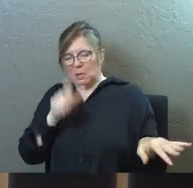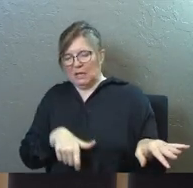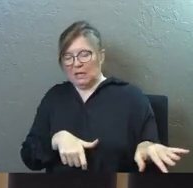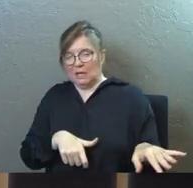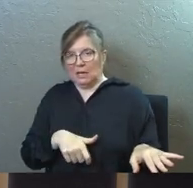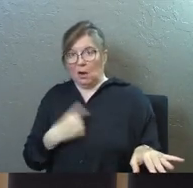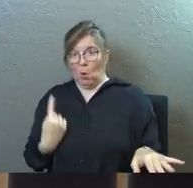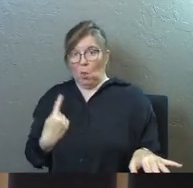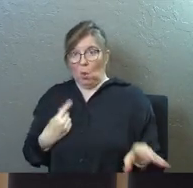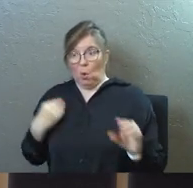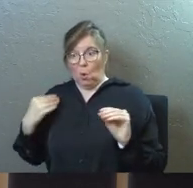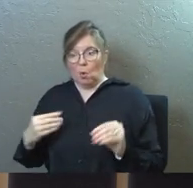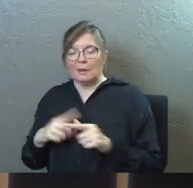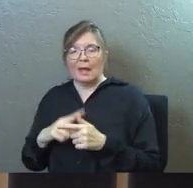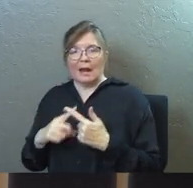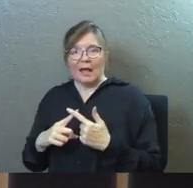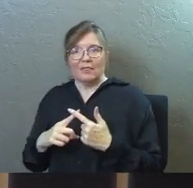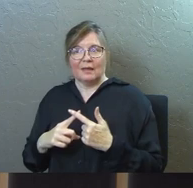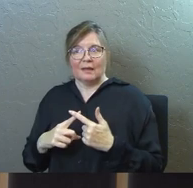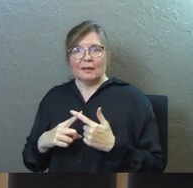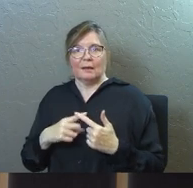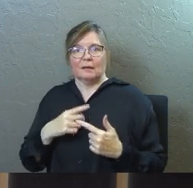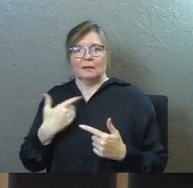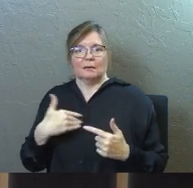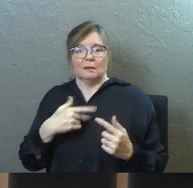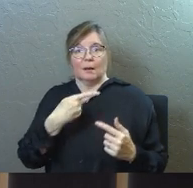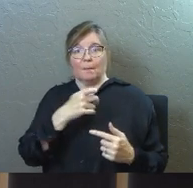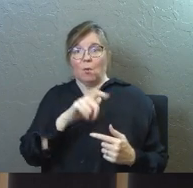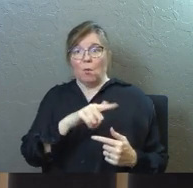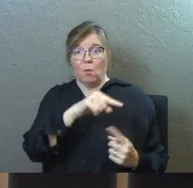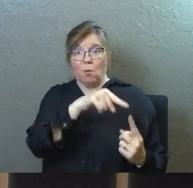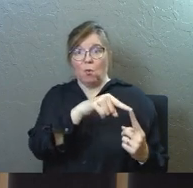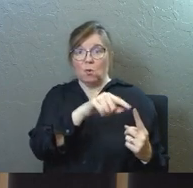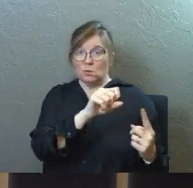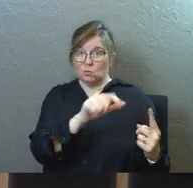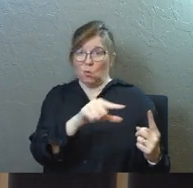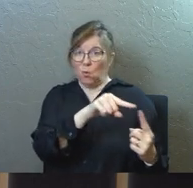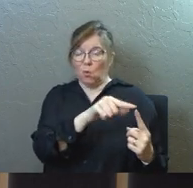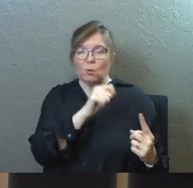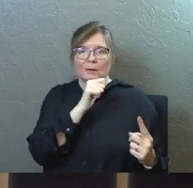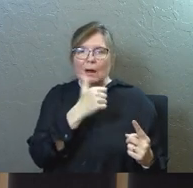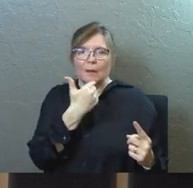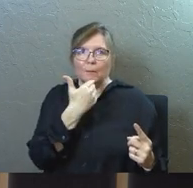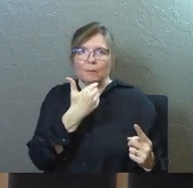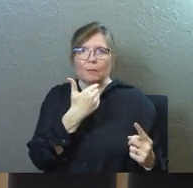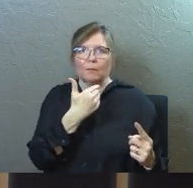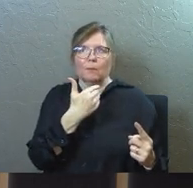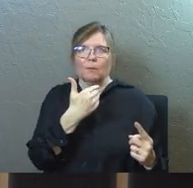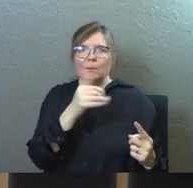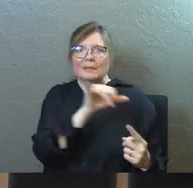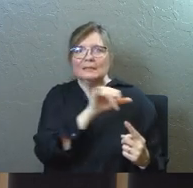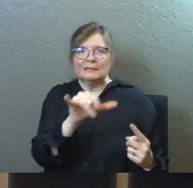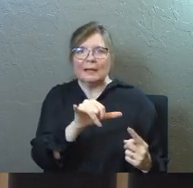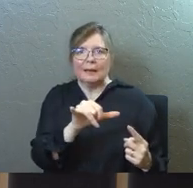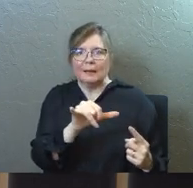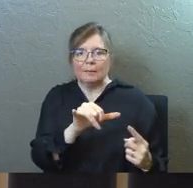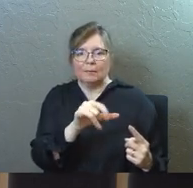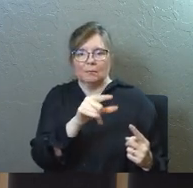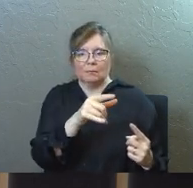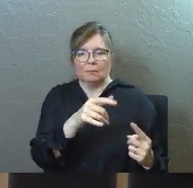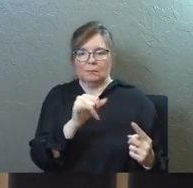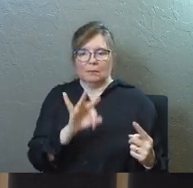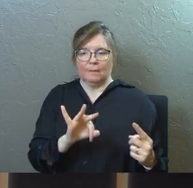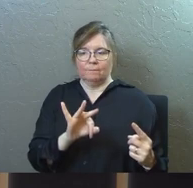because I think Barnabas invested his value system into him, friendship is key to ministry,